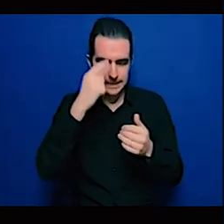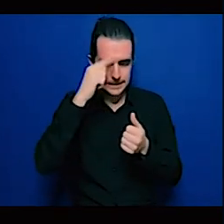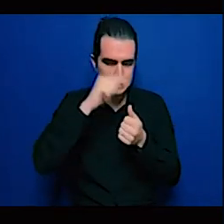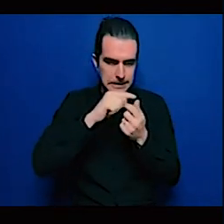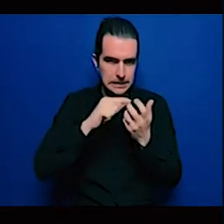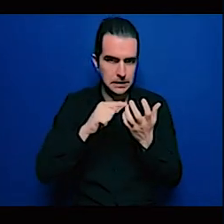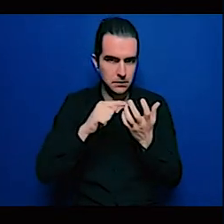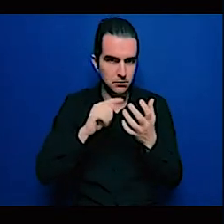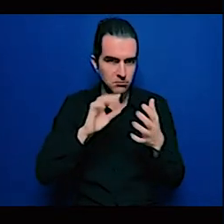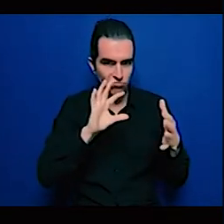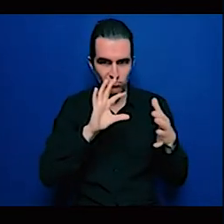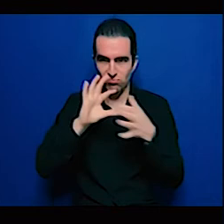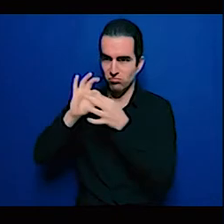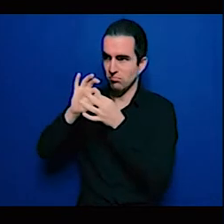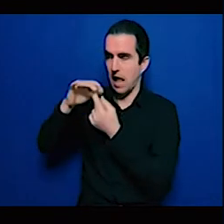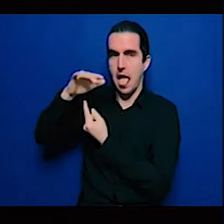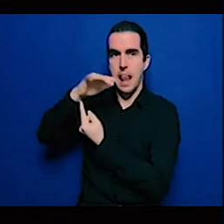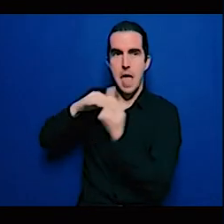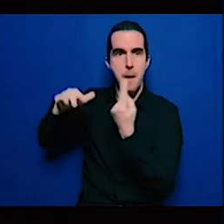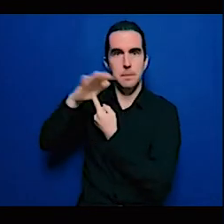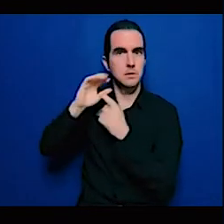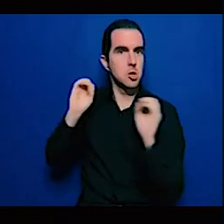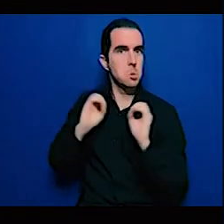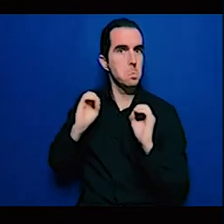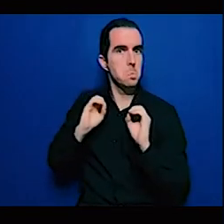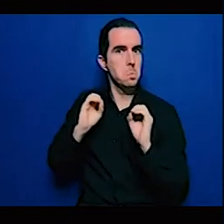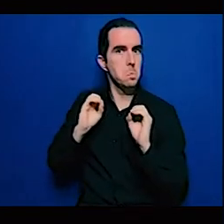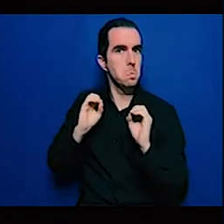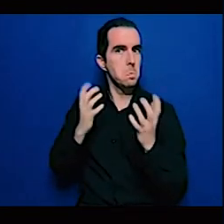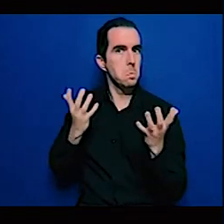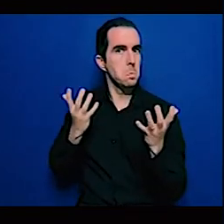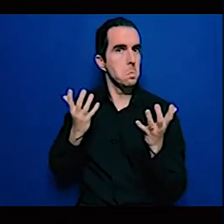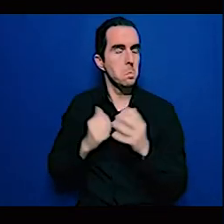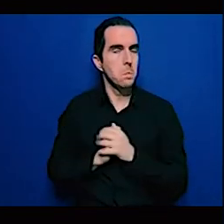it's a question of accelerating access to electricity as someone was saying